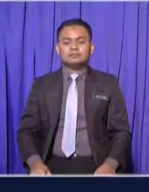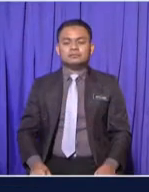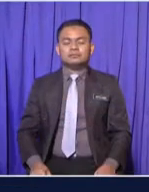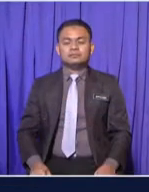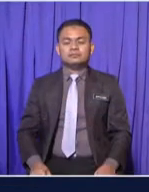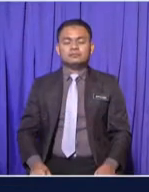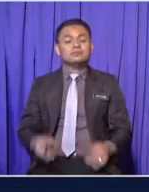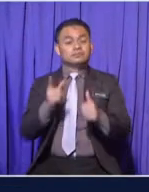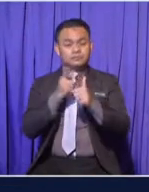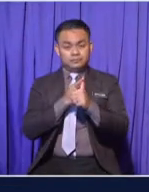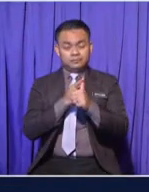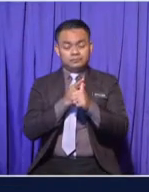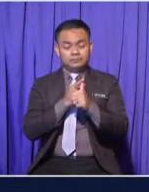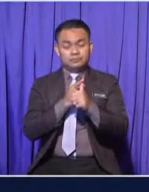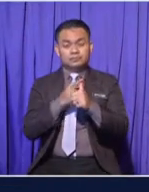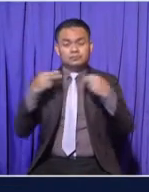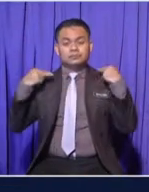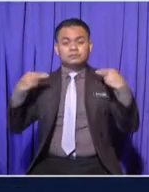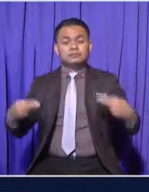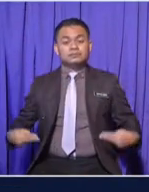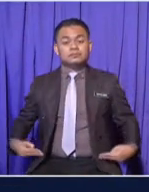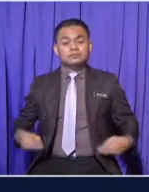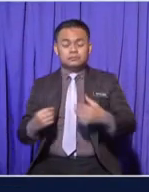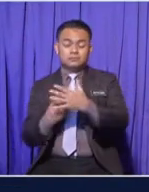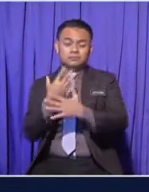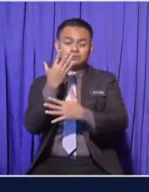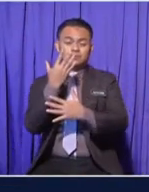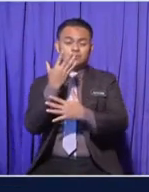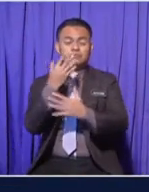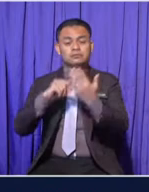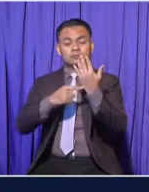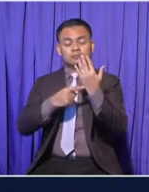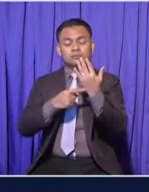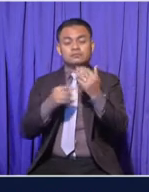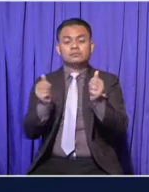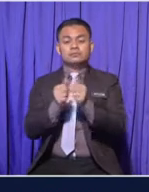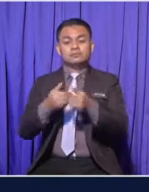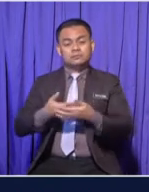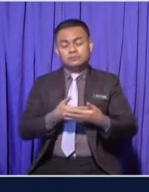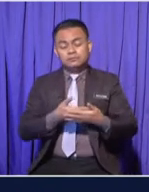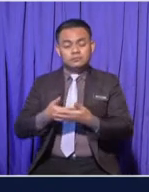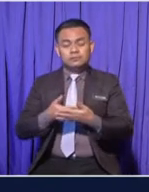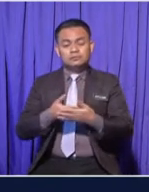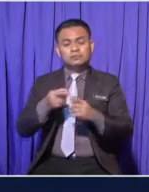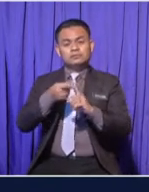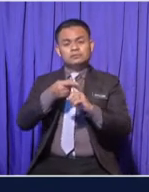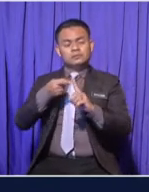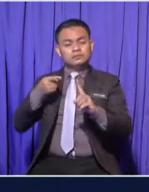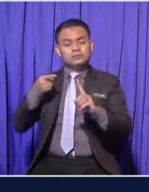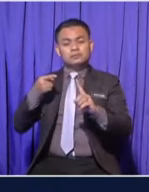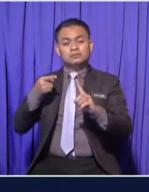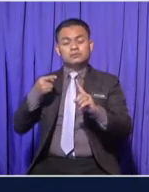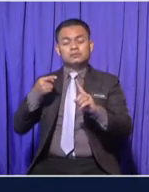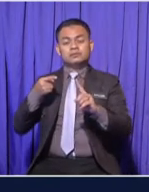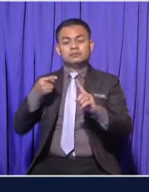First, human growth starts with the infant stage from birth at 0